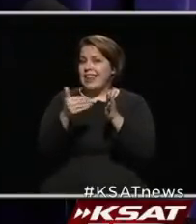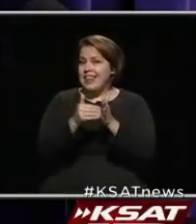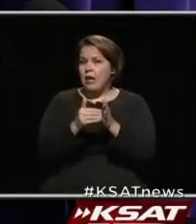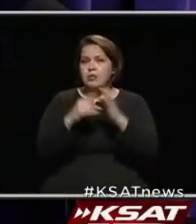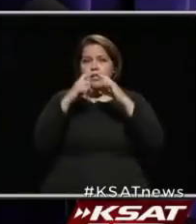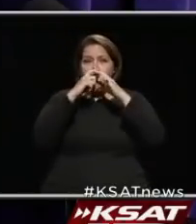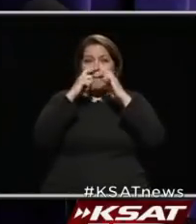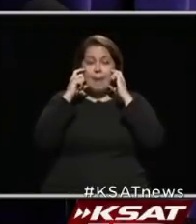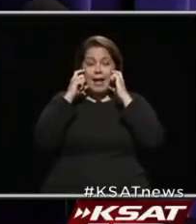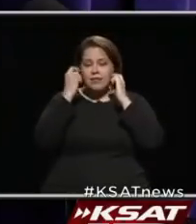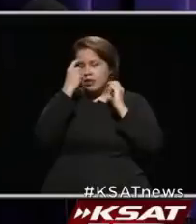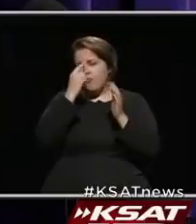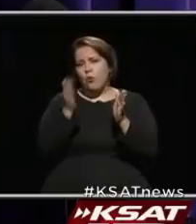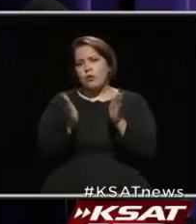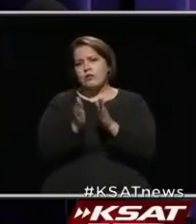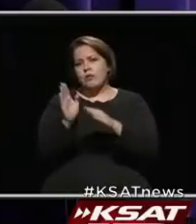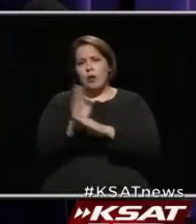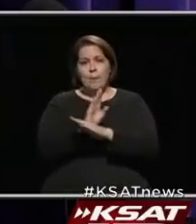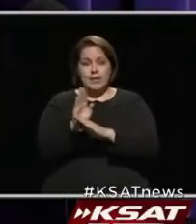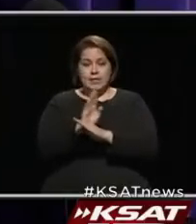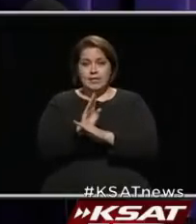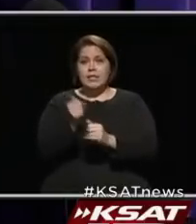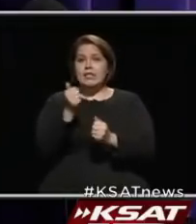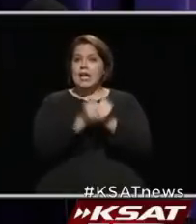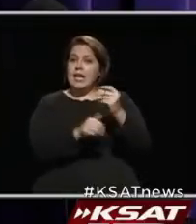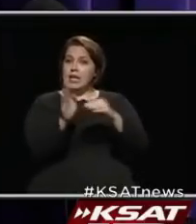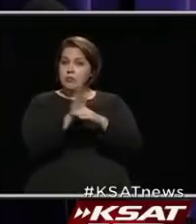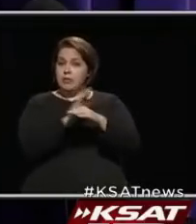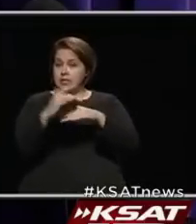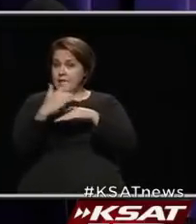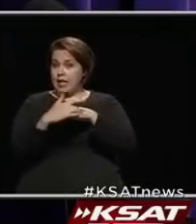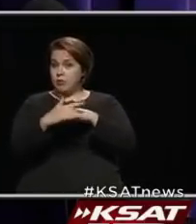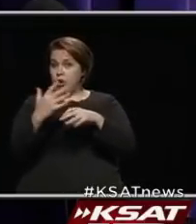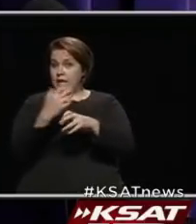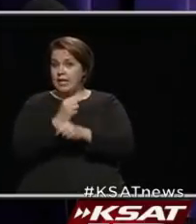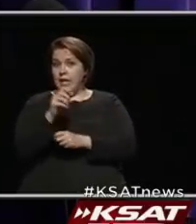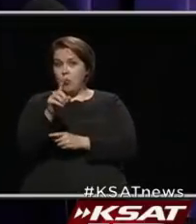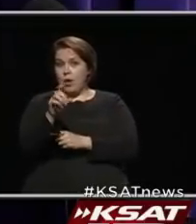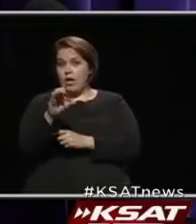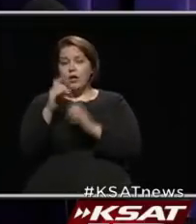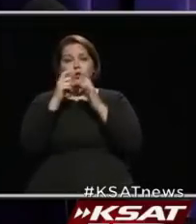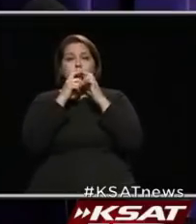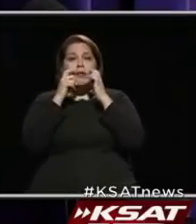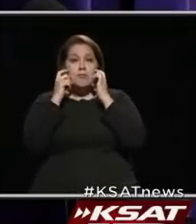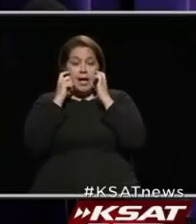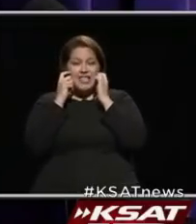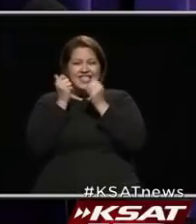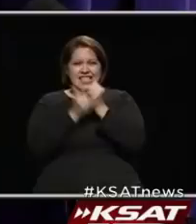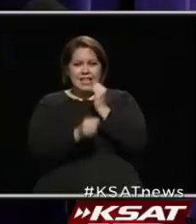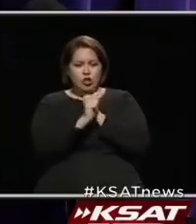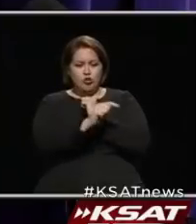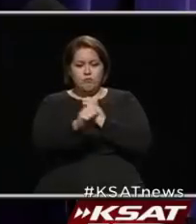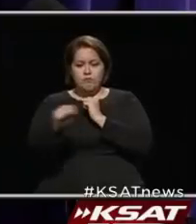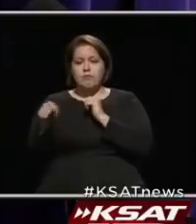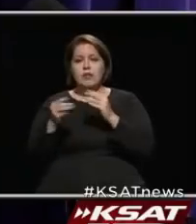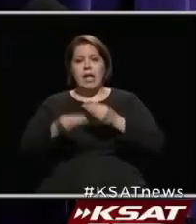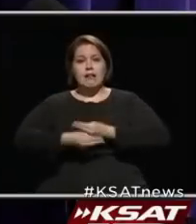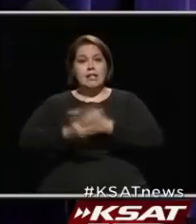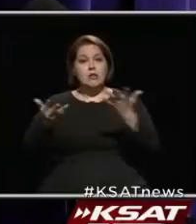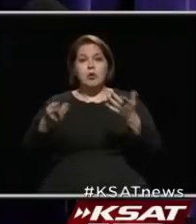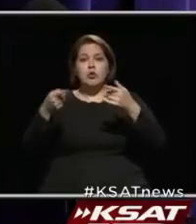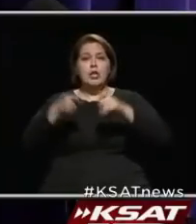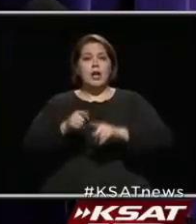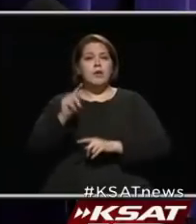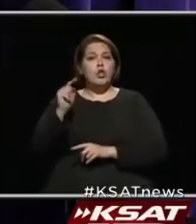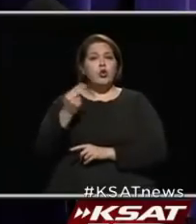face masks to small businesses. Each business is eligible for 100 masks each. Each and distribution will take place